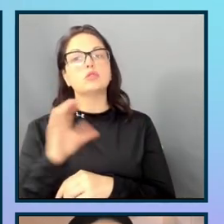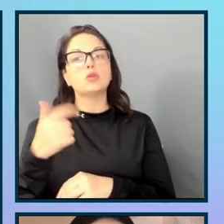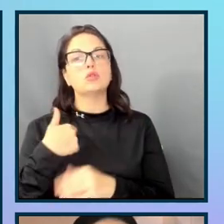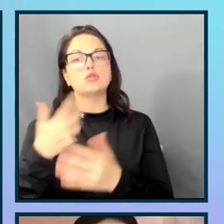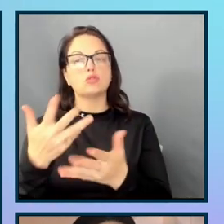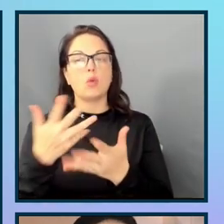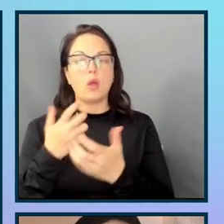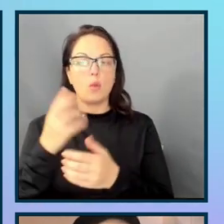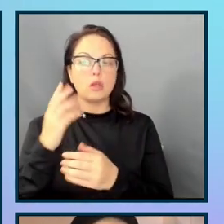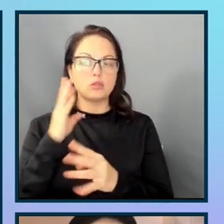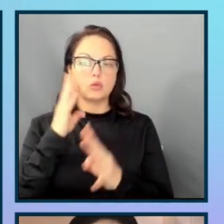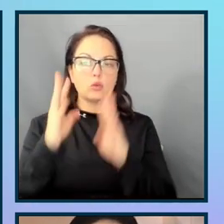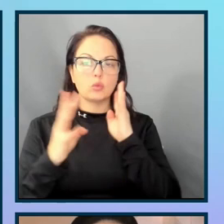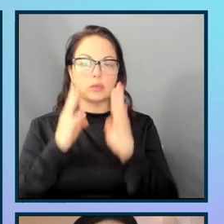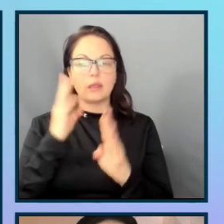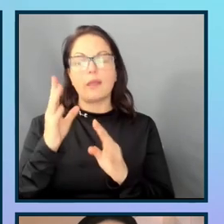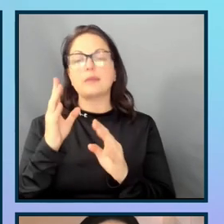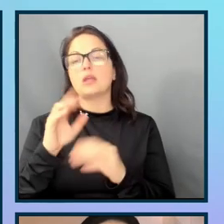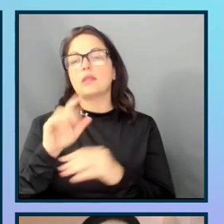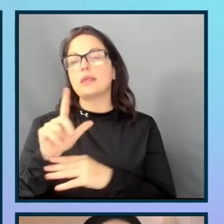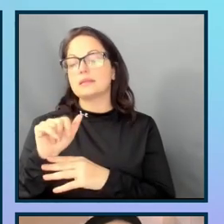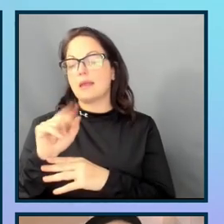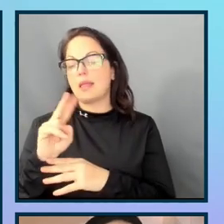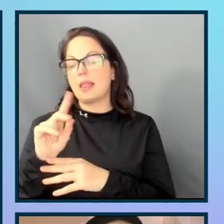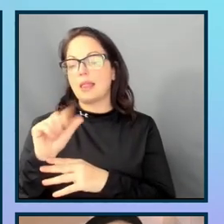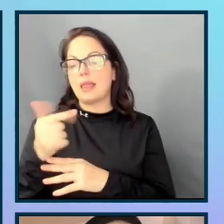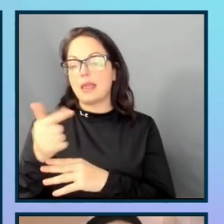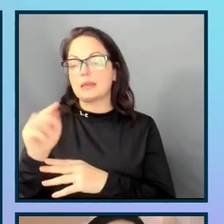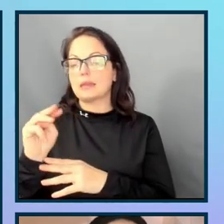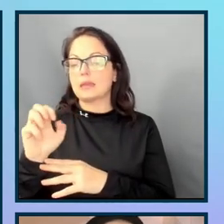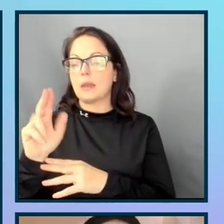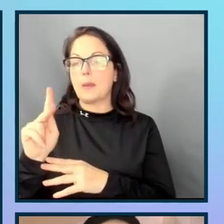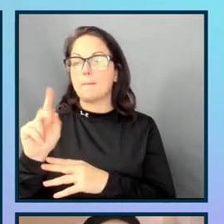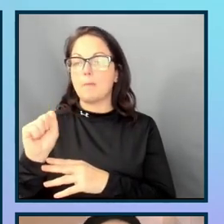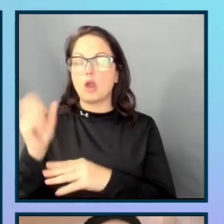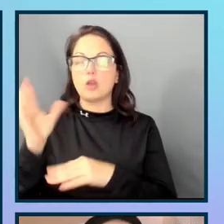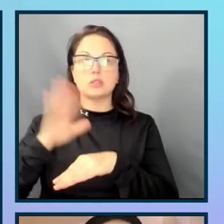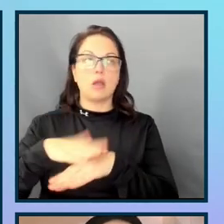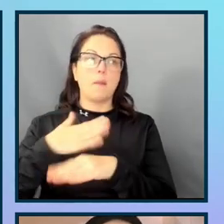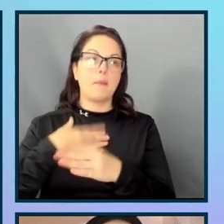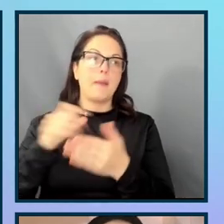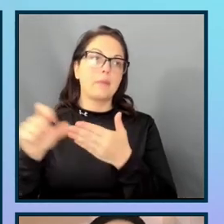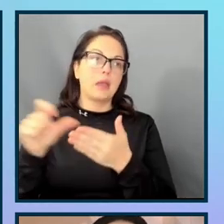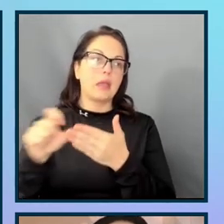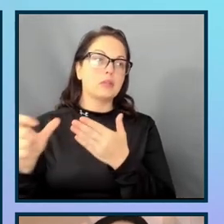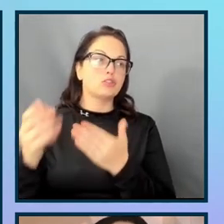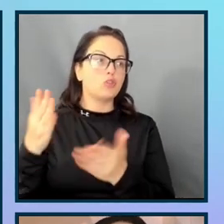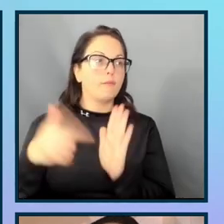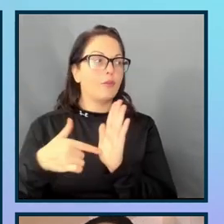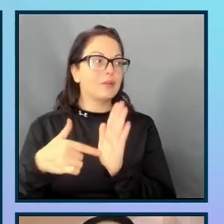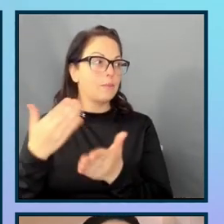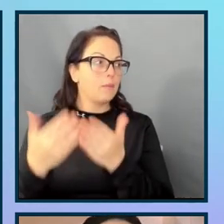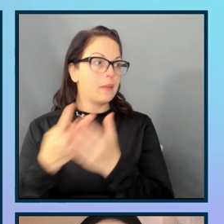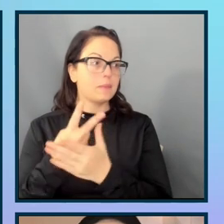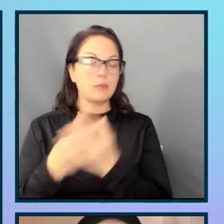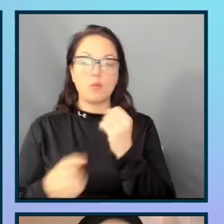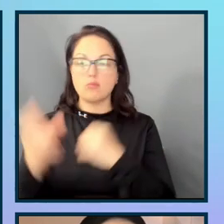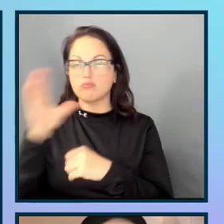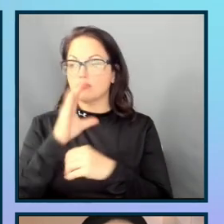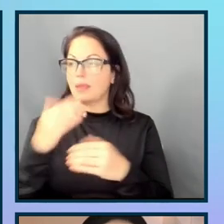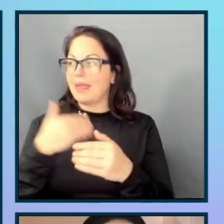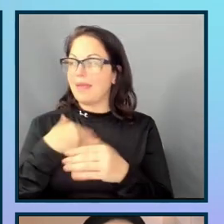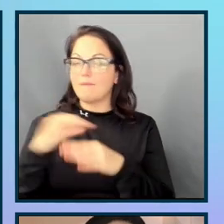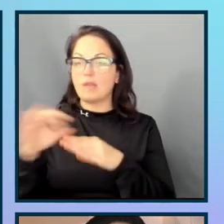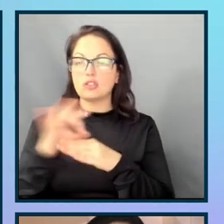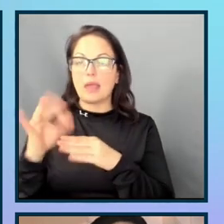create these as landmarks on my page. And let's say that both of these are searches that have different functionalities